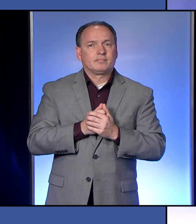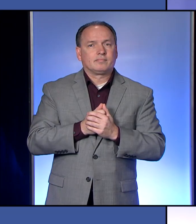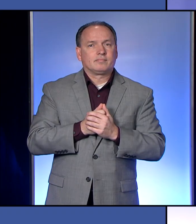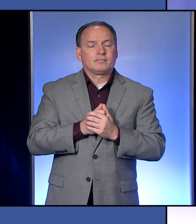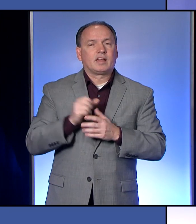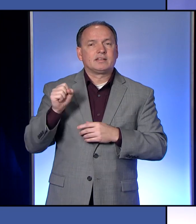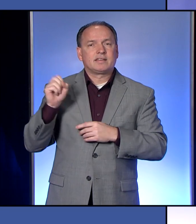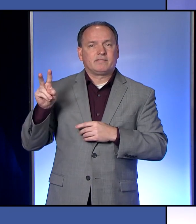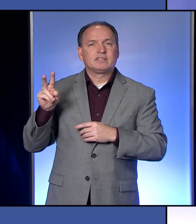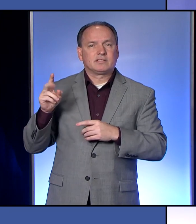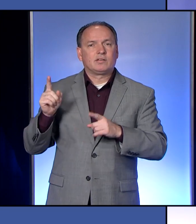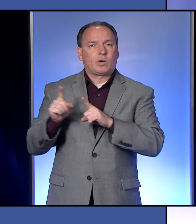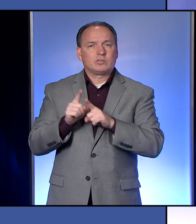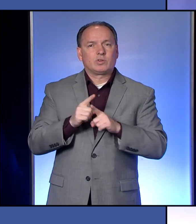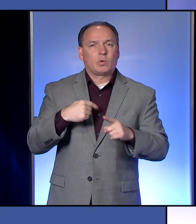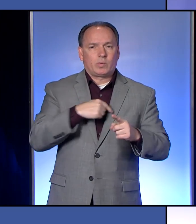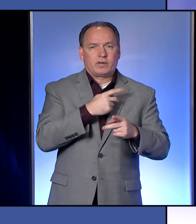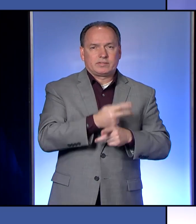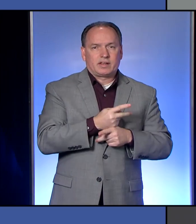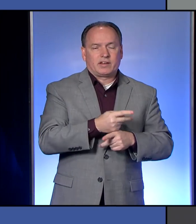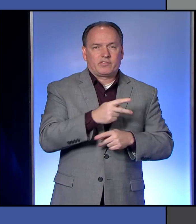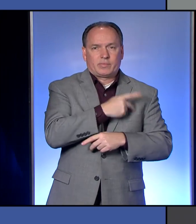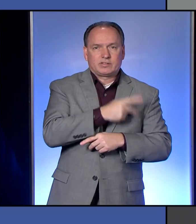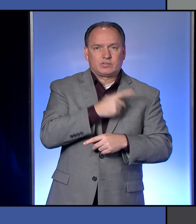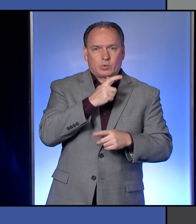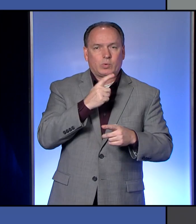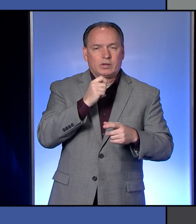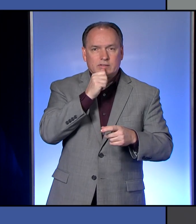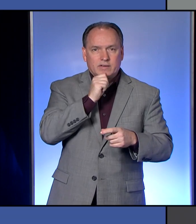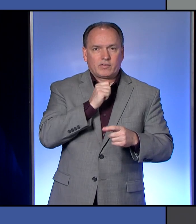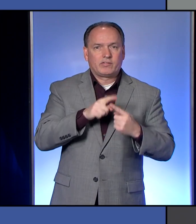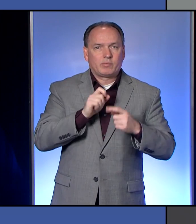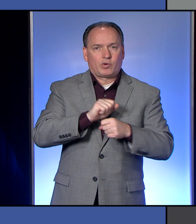Mr. St. Vincent, we also care for patients suffering from COVID.